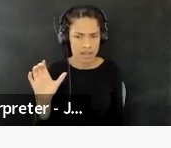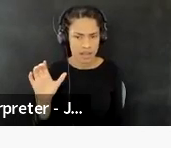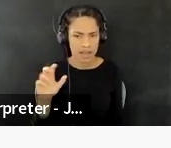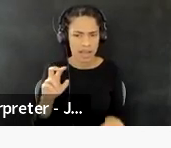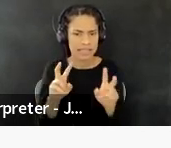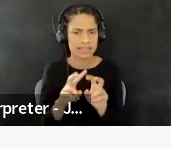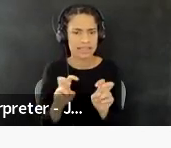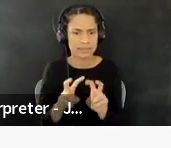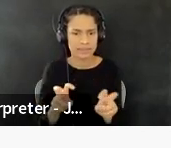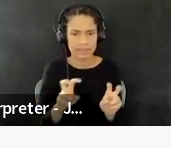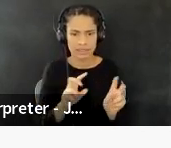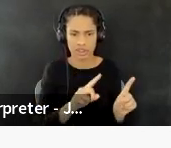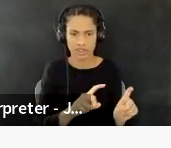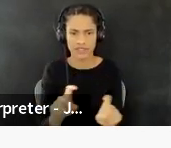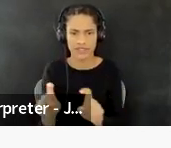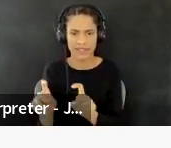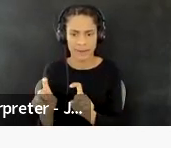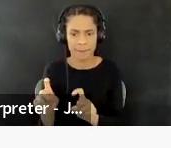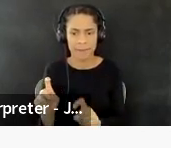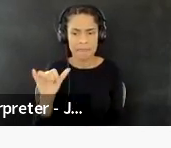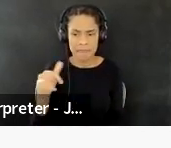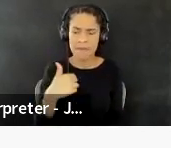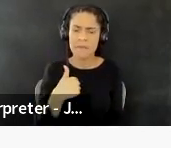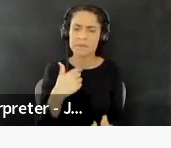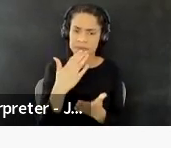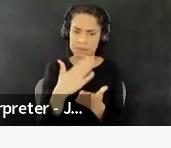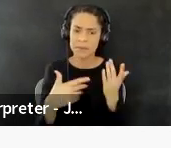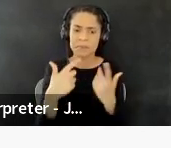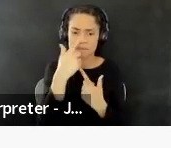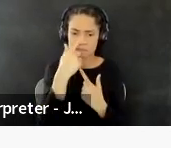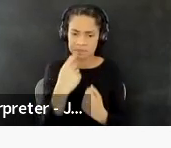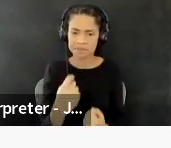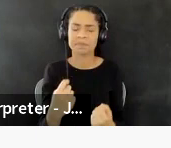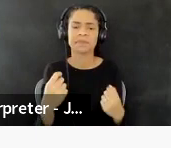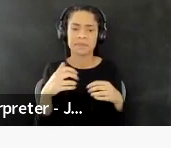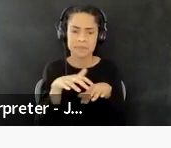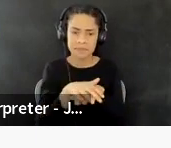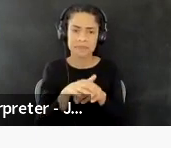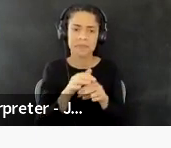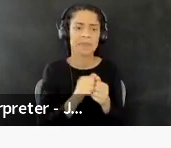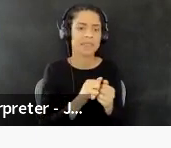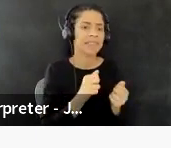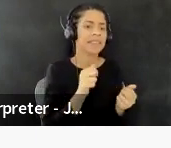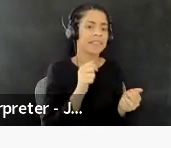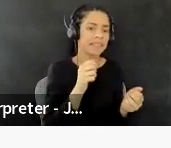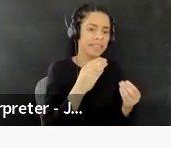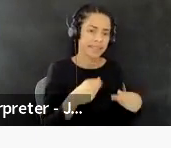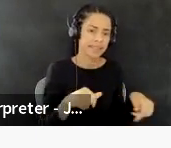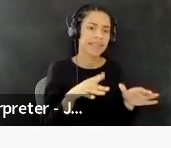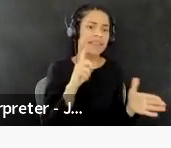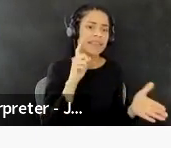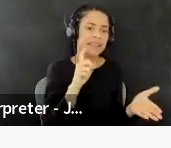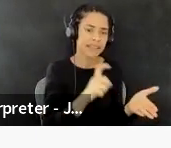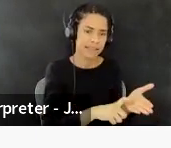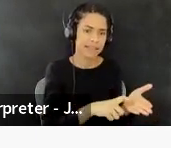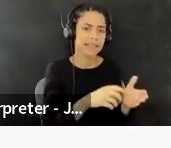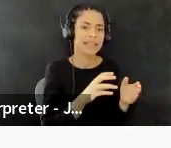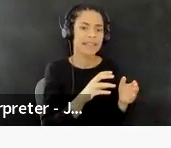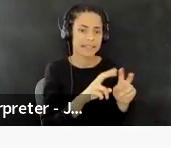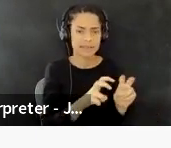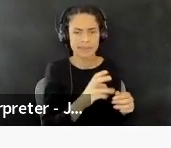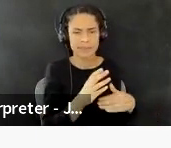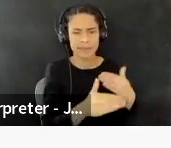has some, I think some interesting parallels and overlaps with the land acknowledgement assessment process too. Um,